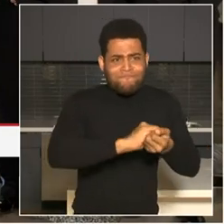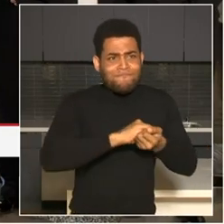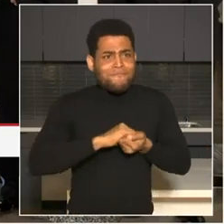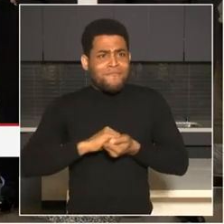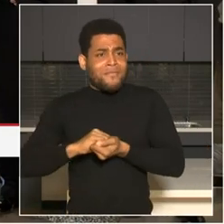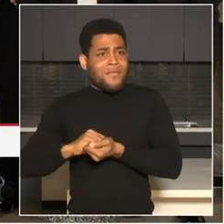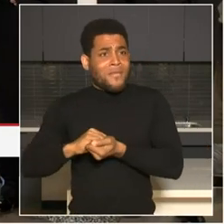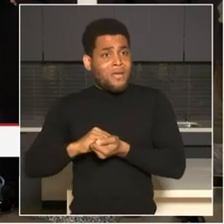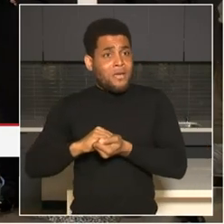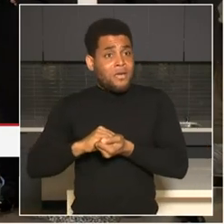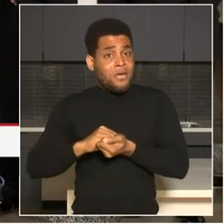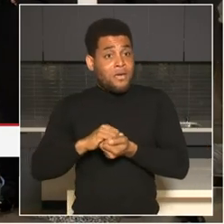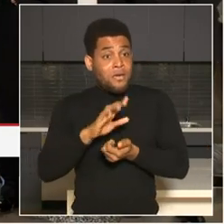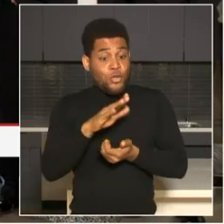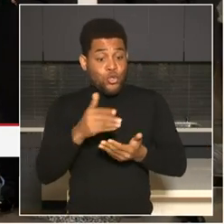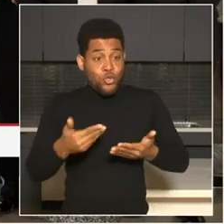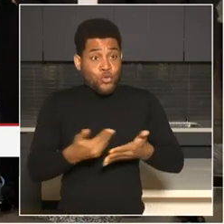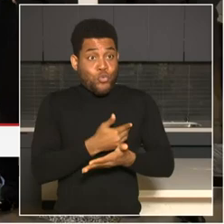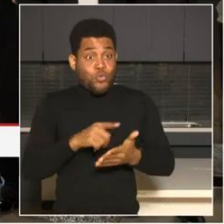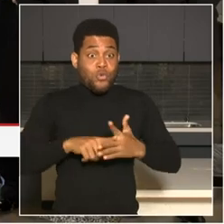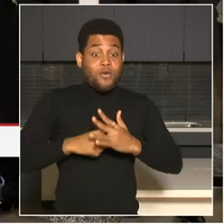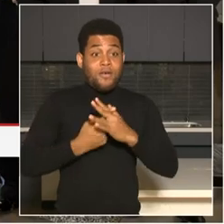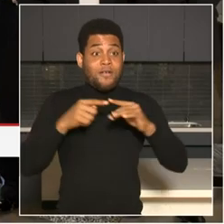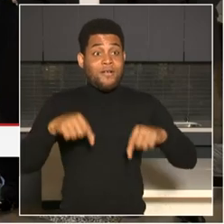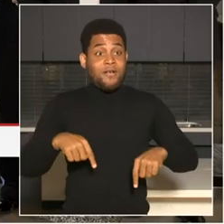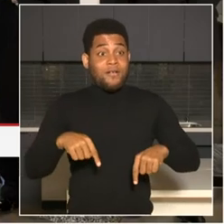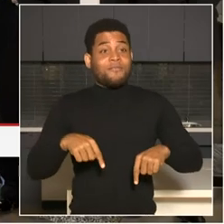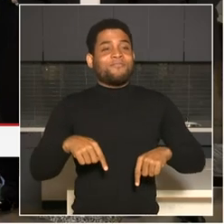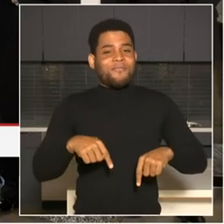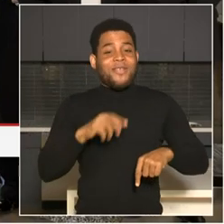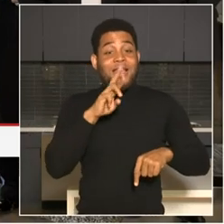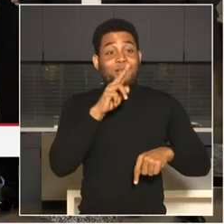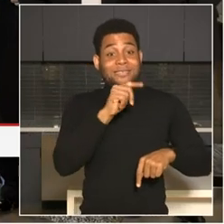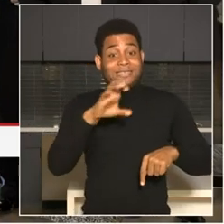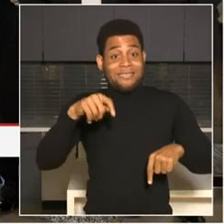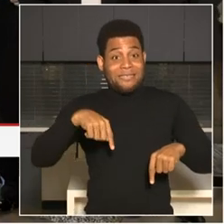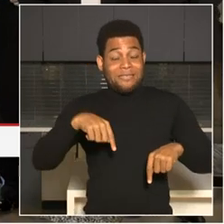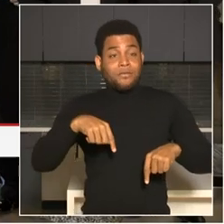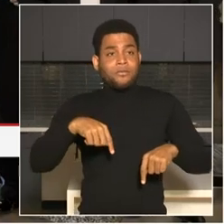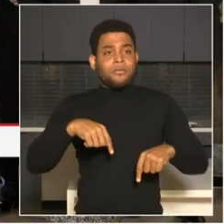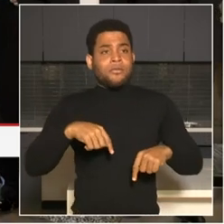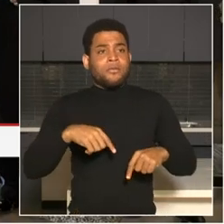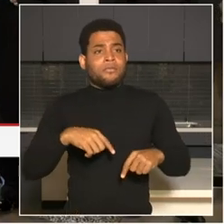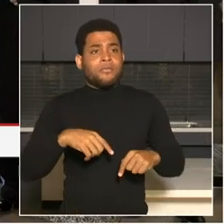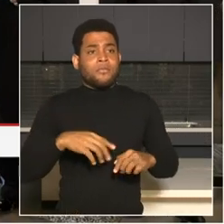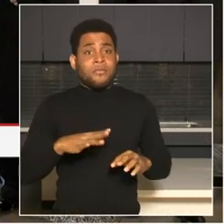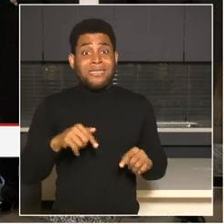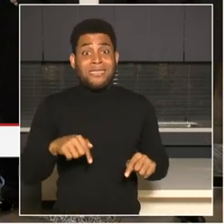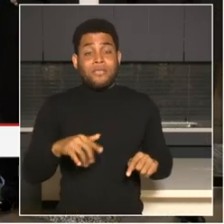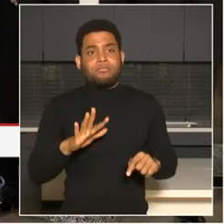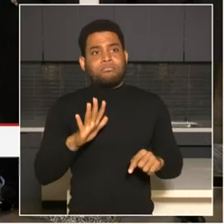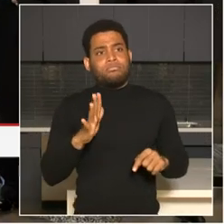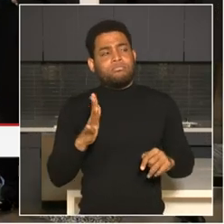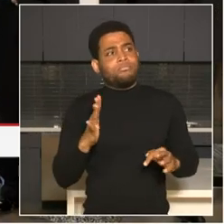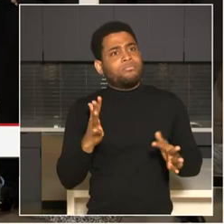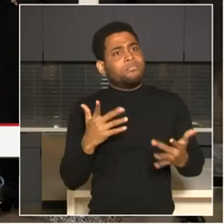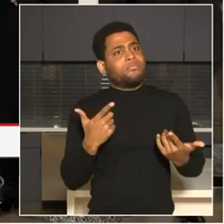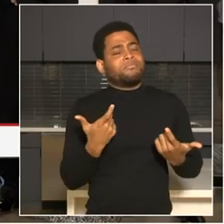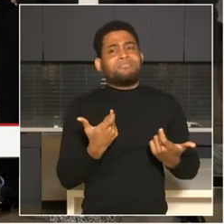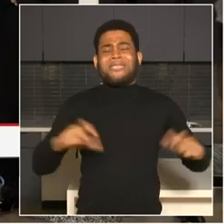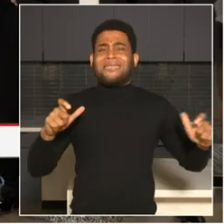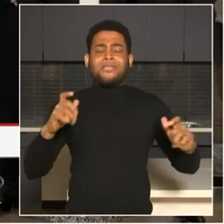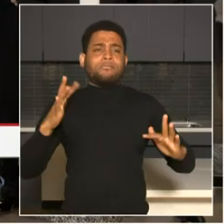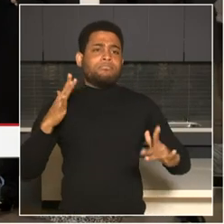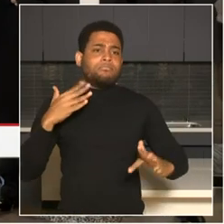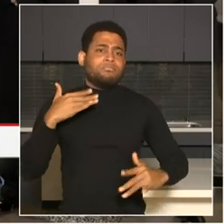launch of our real-time crime center. This represents a step forward for the Metropolitan Police Department and in communities throughout the